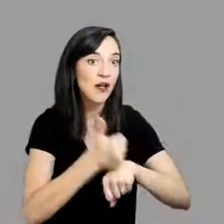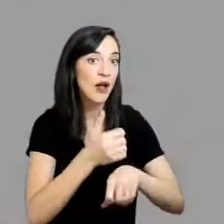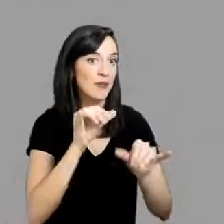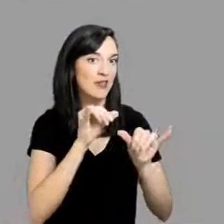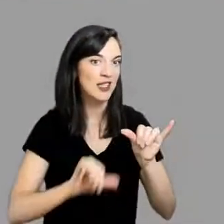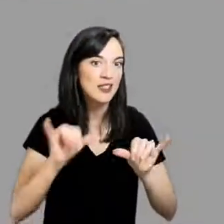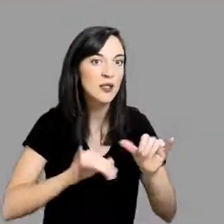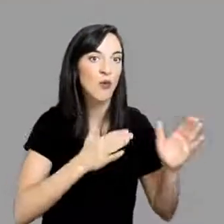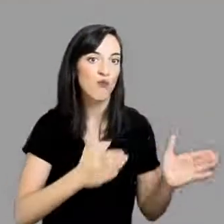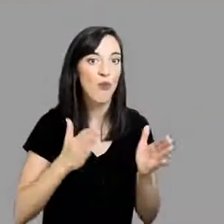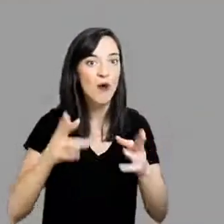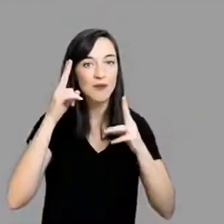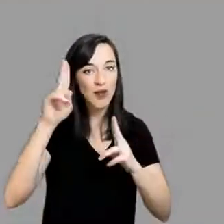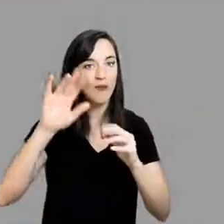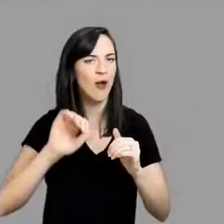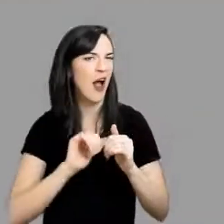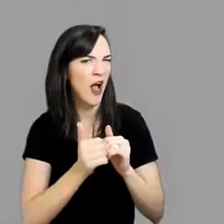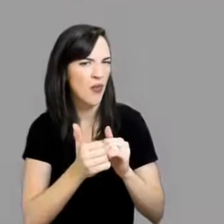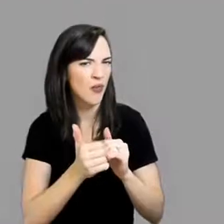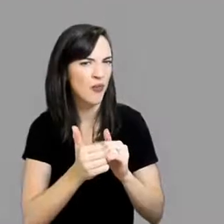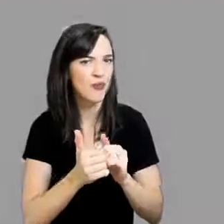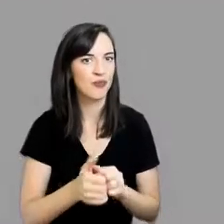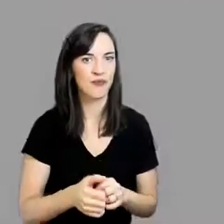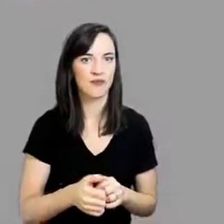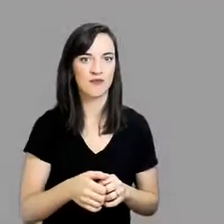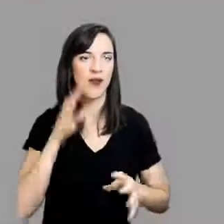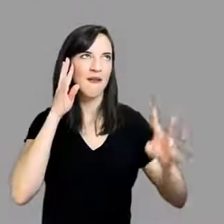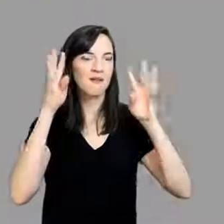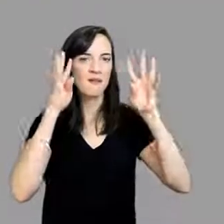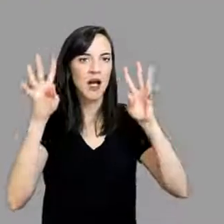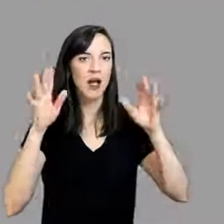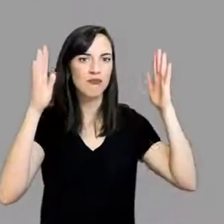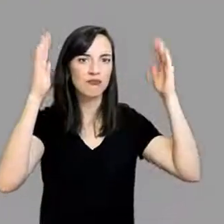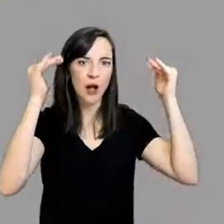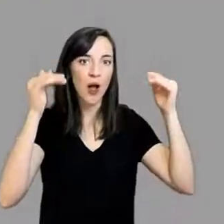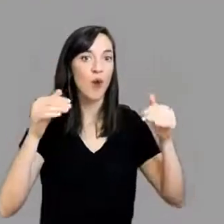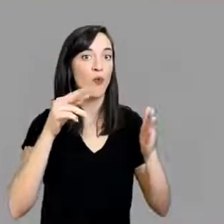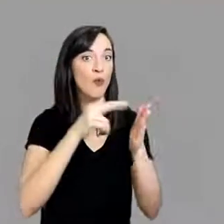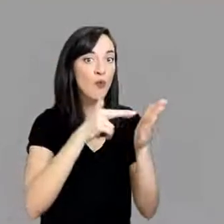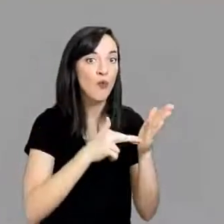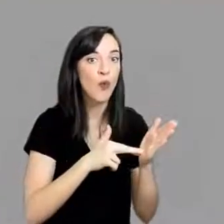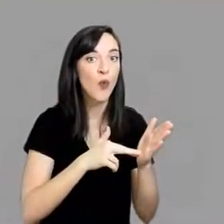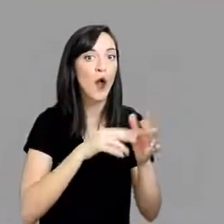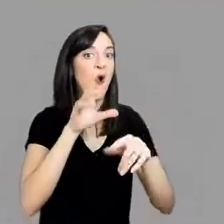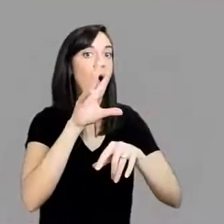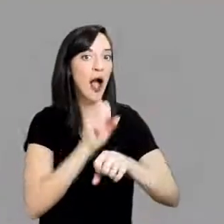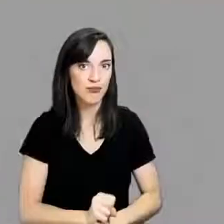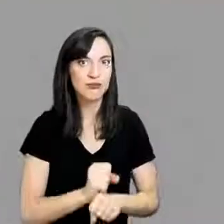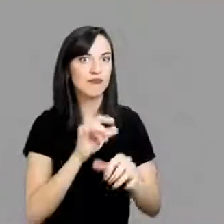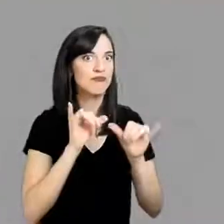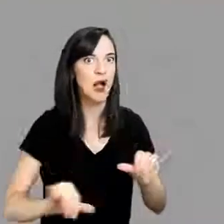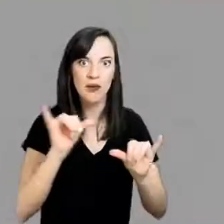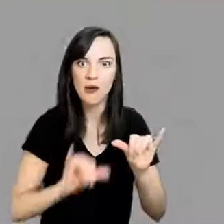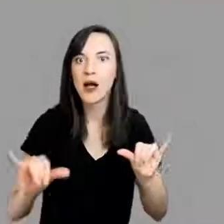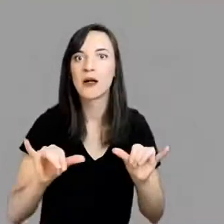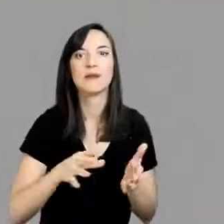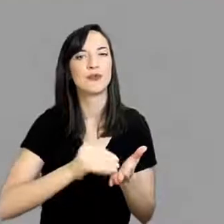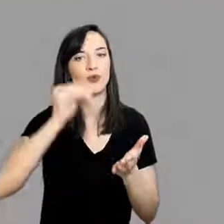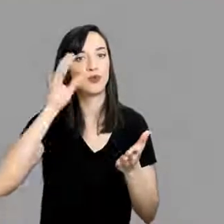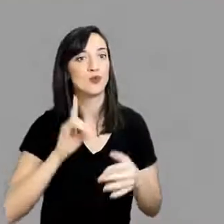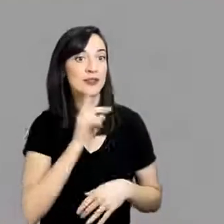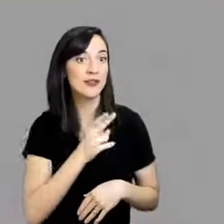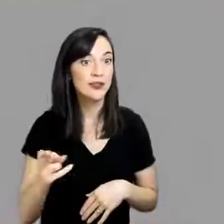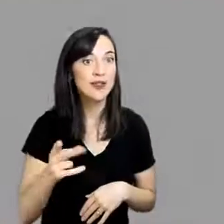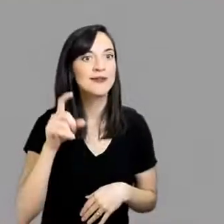A large part of setting up a consistent, organized, and respectful learning environment is establishing expectations, rules, rituals, and